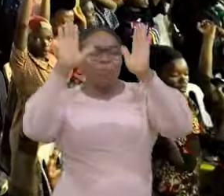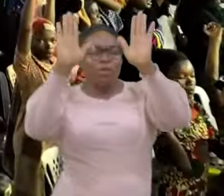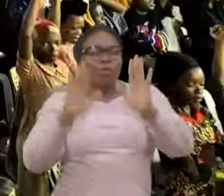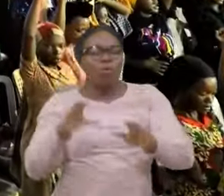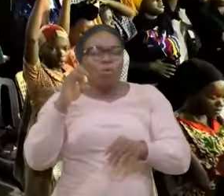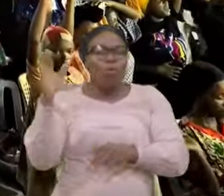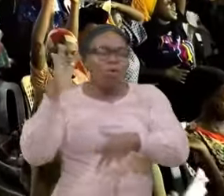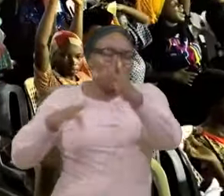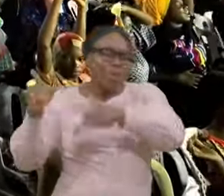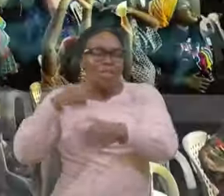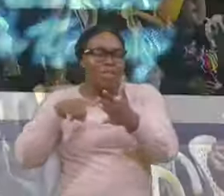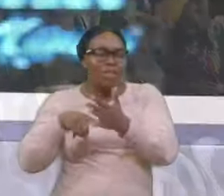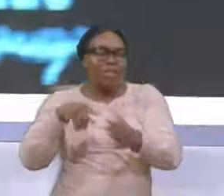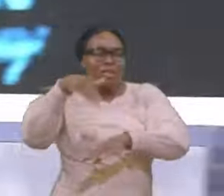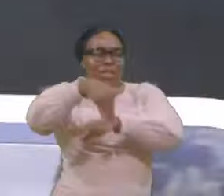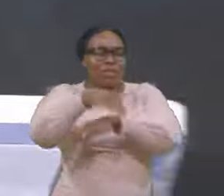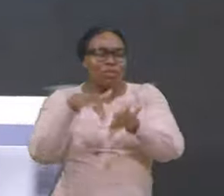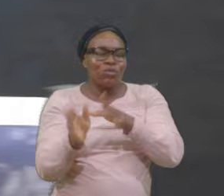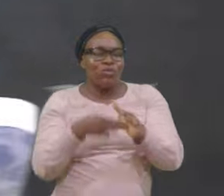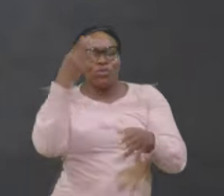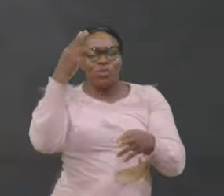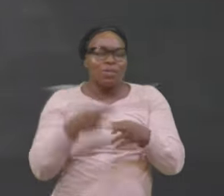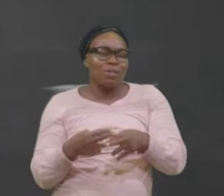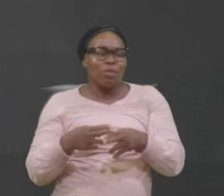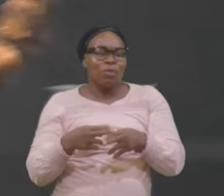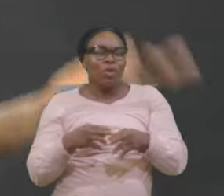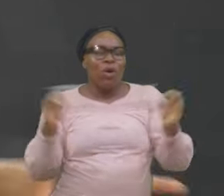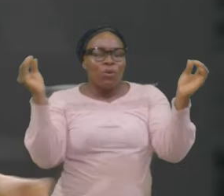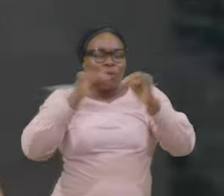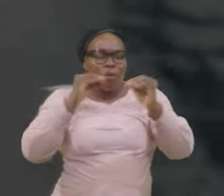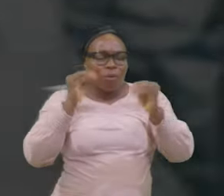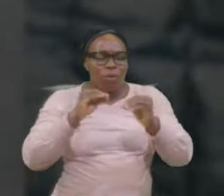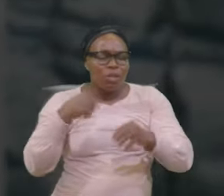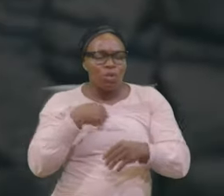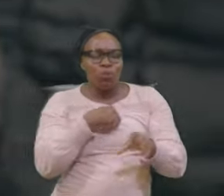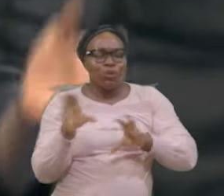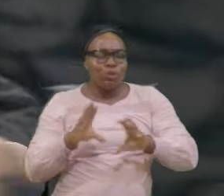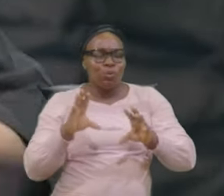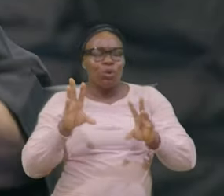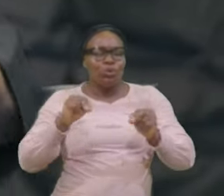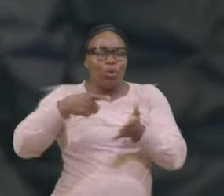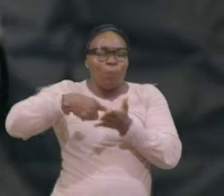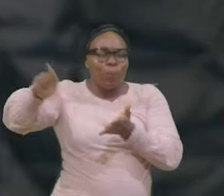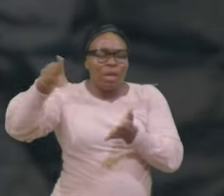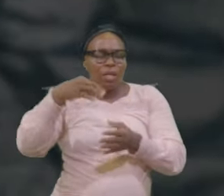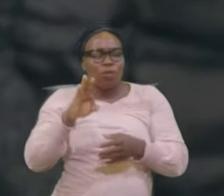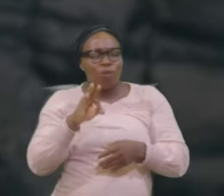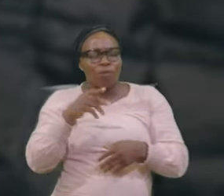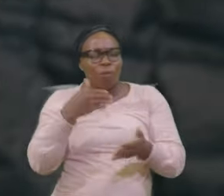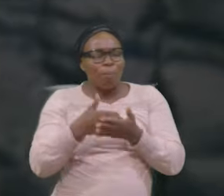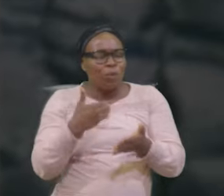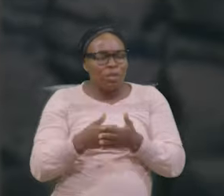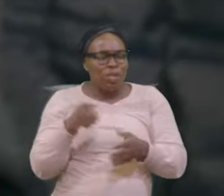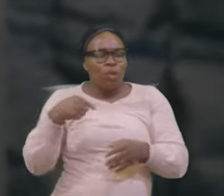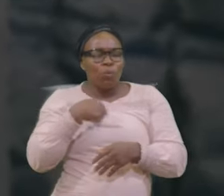There Is Nothing We Do There Is No Marriage We Don't Pay Money We Don't Cry We Don't Pay With Tears